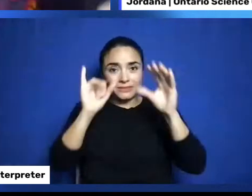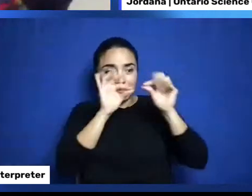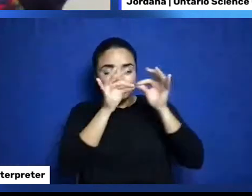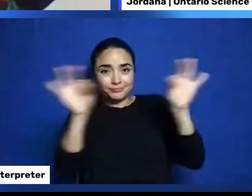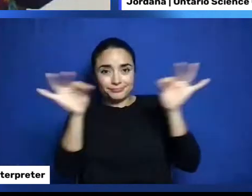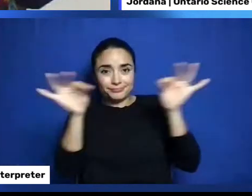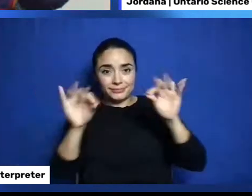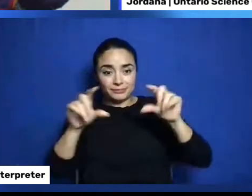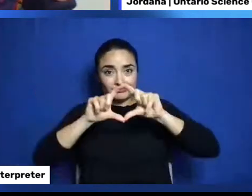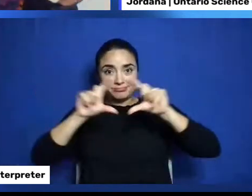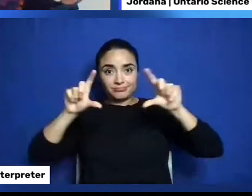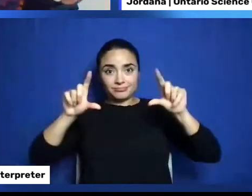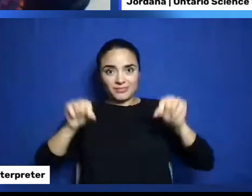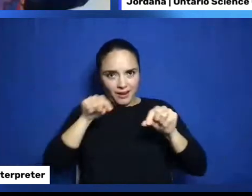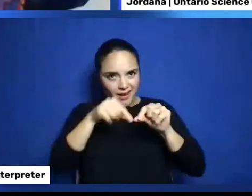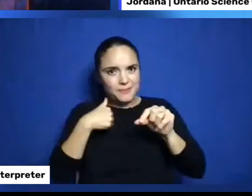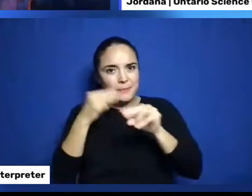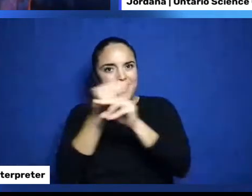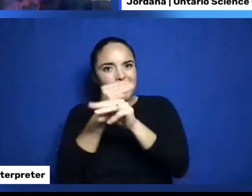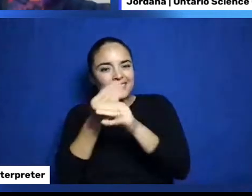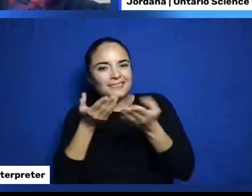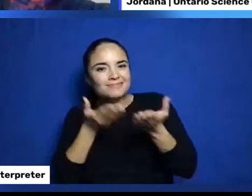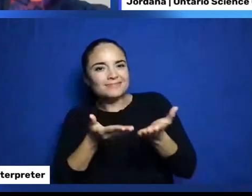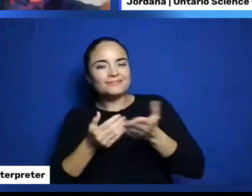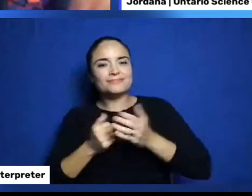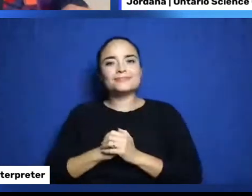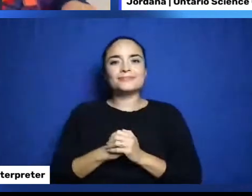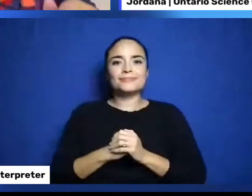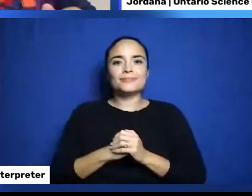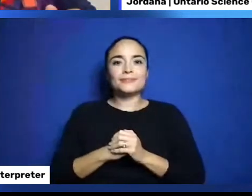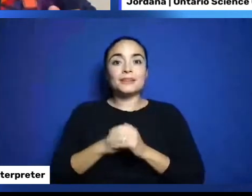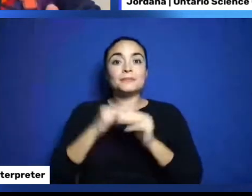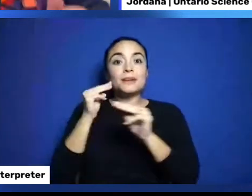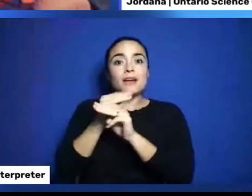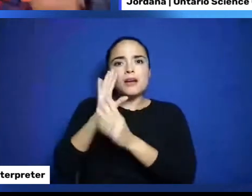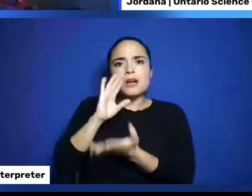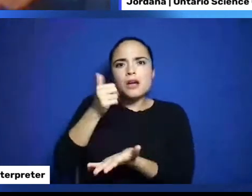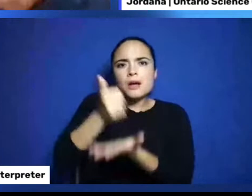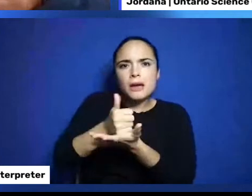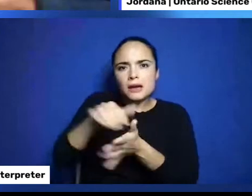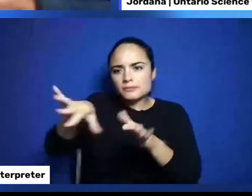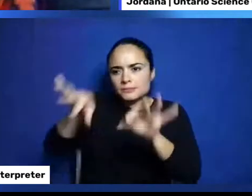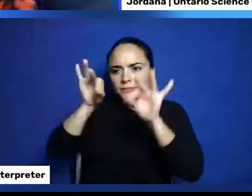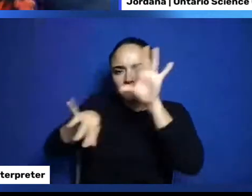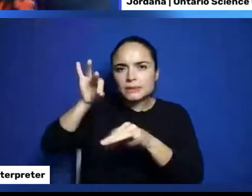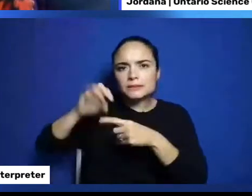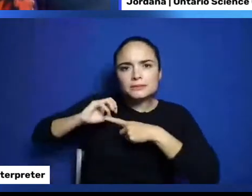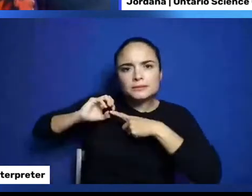helps us pick the berries for our jam. Math is a great jam.